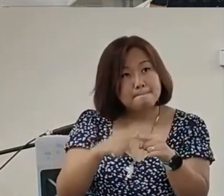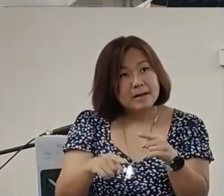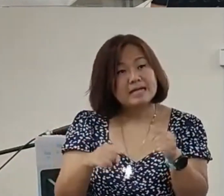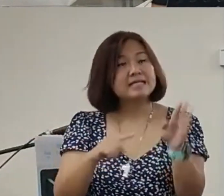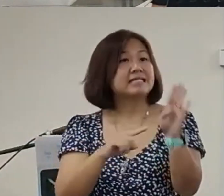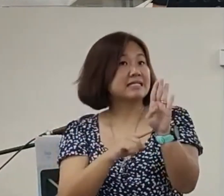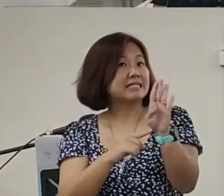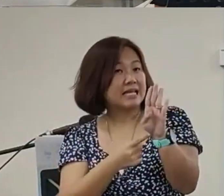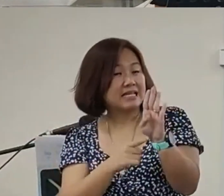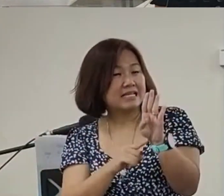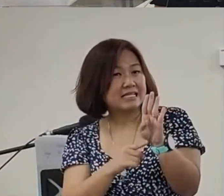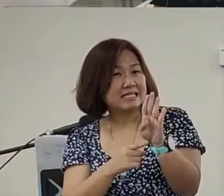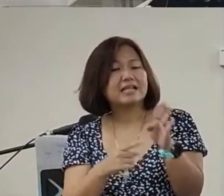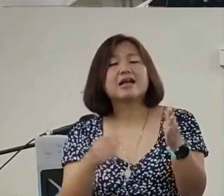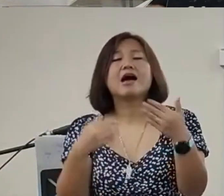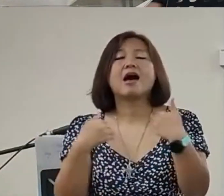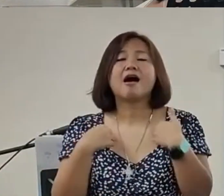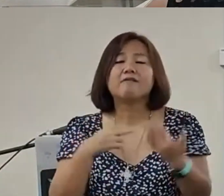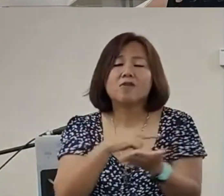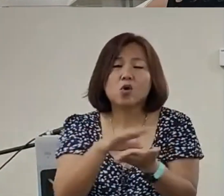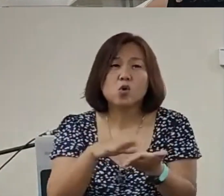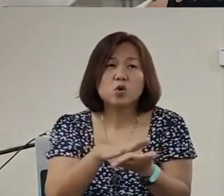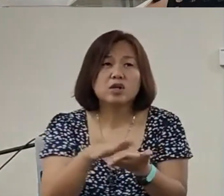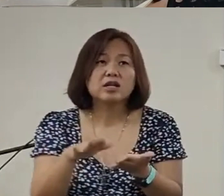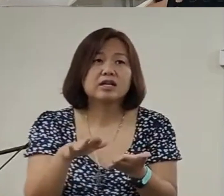fear of God